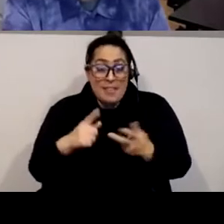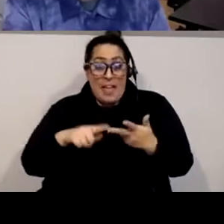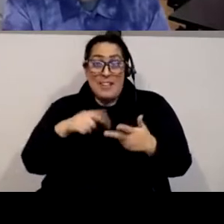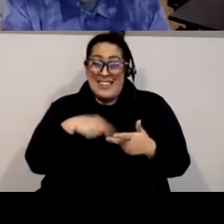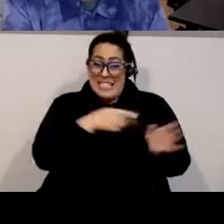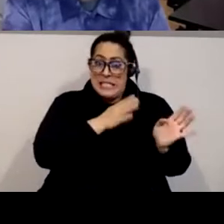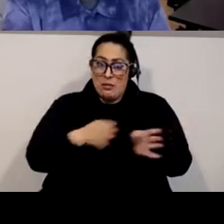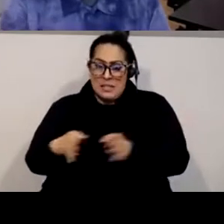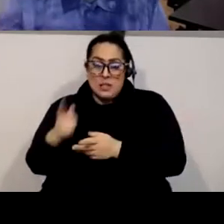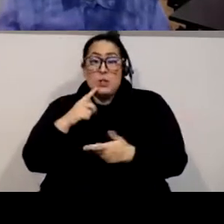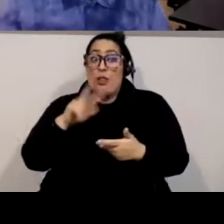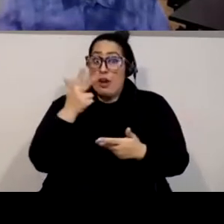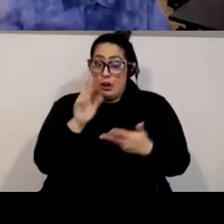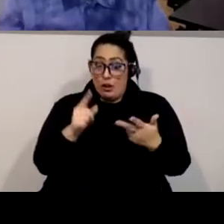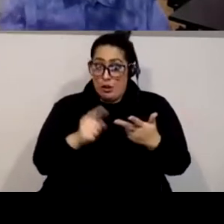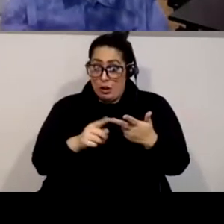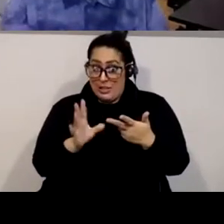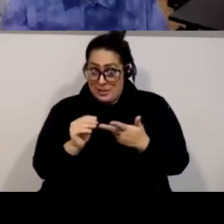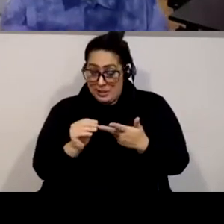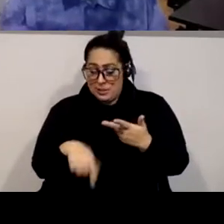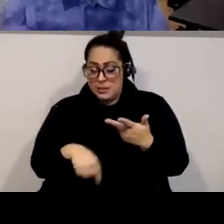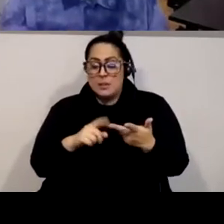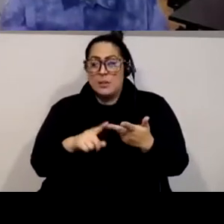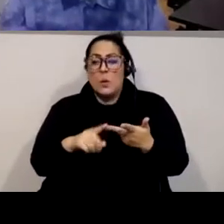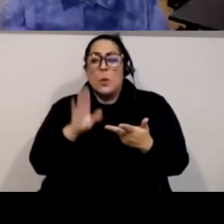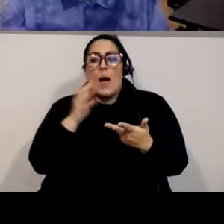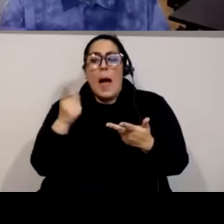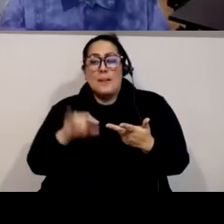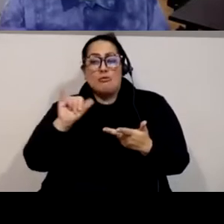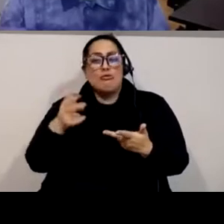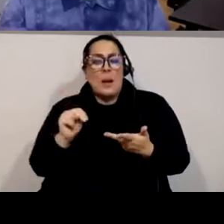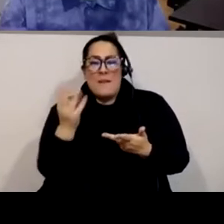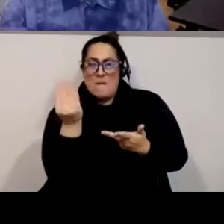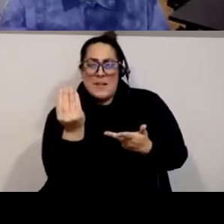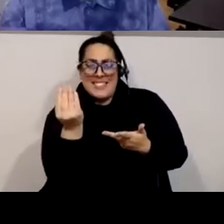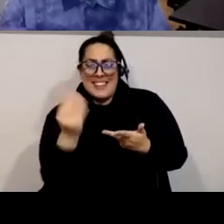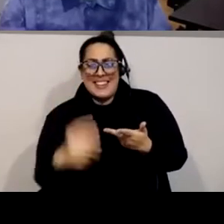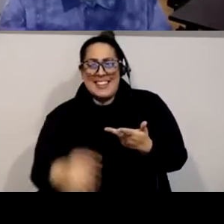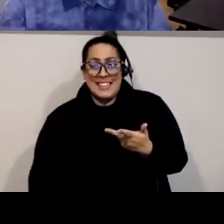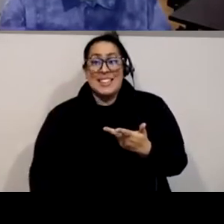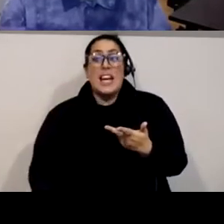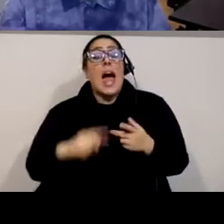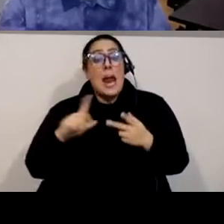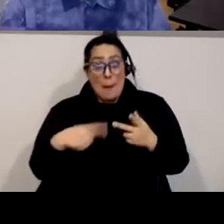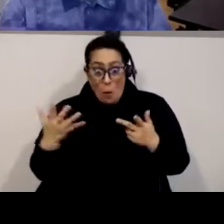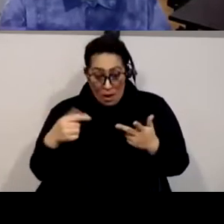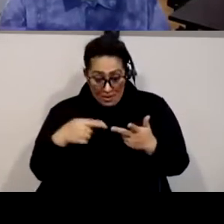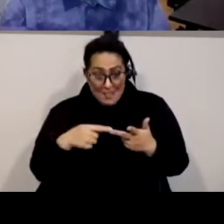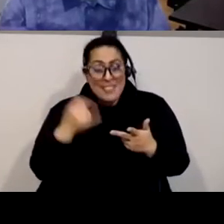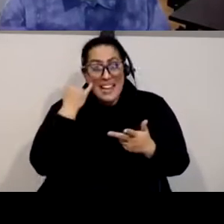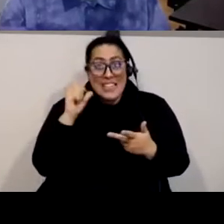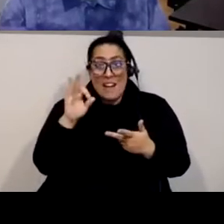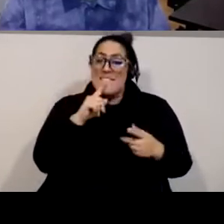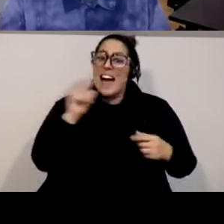series um is actually um taking place on january 14th and about this idea of actual capitalism